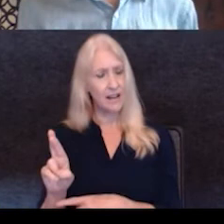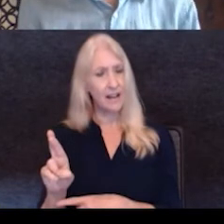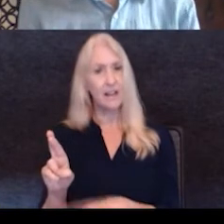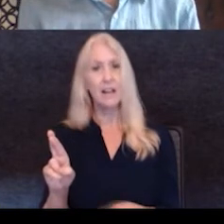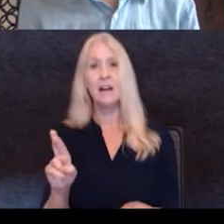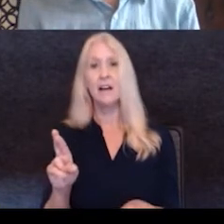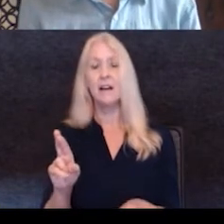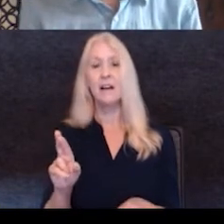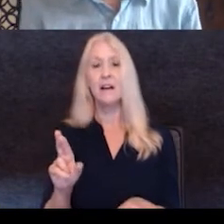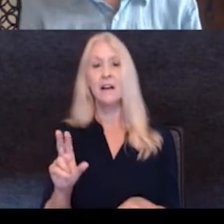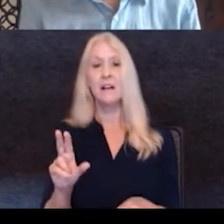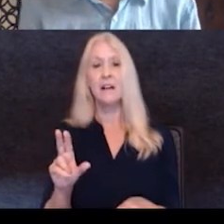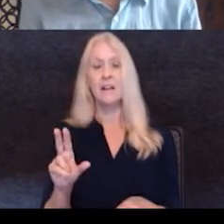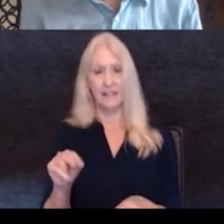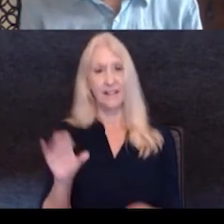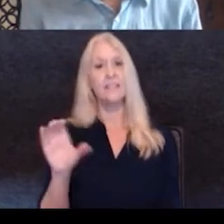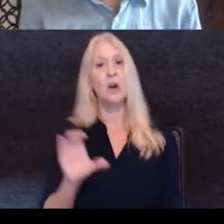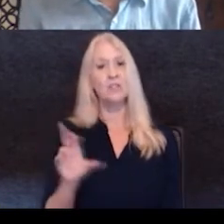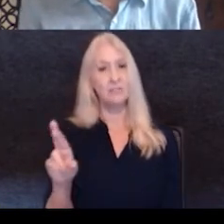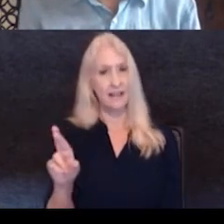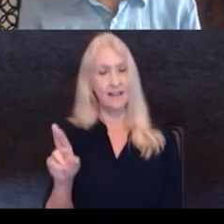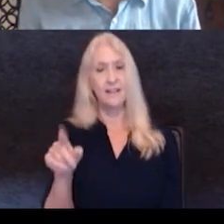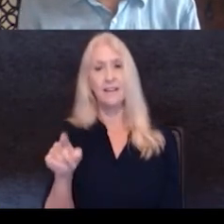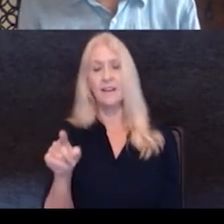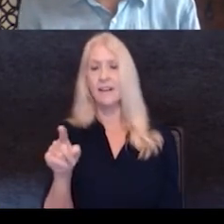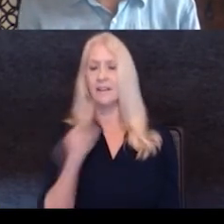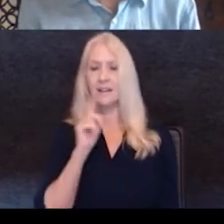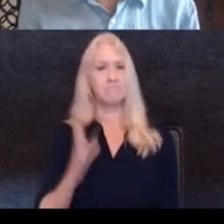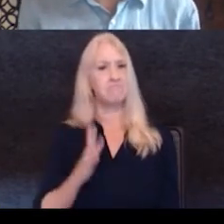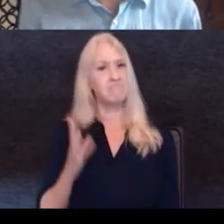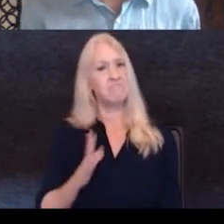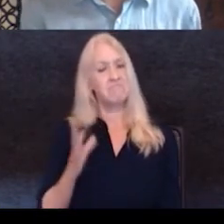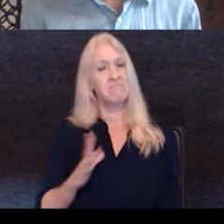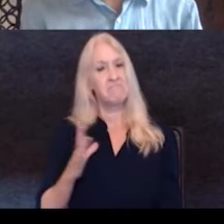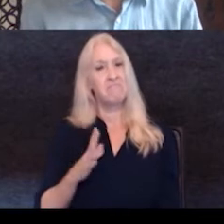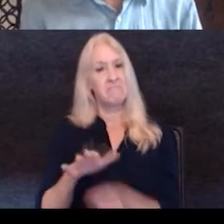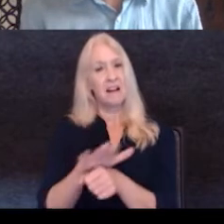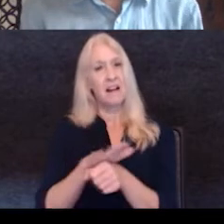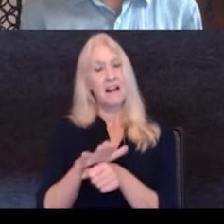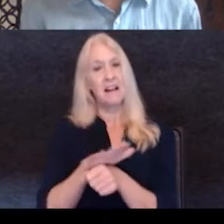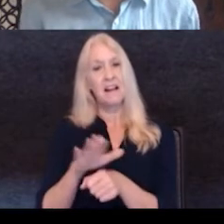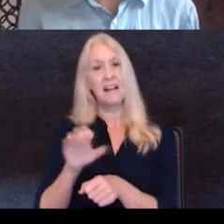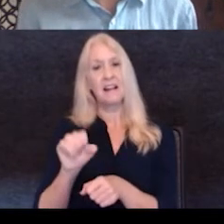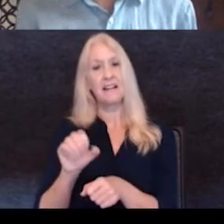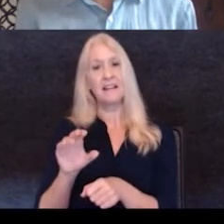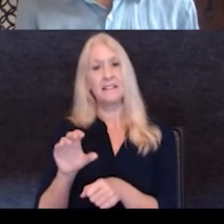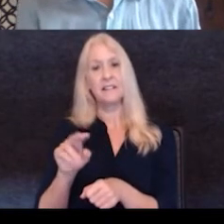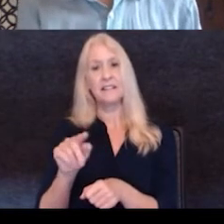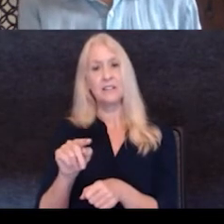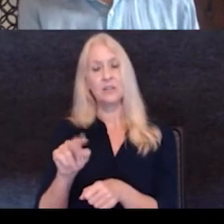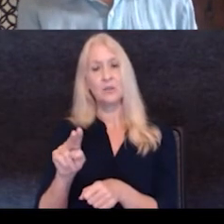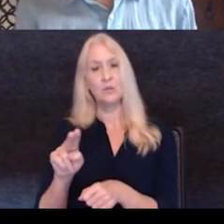this one is in Costa Rica and kind of an upscale, um, area of Escazú. It's an upscale suburb.